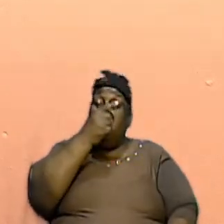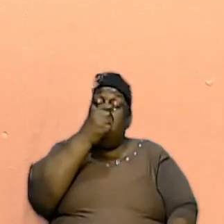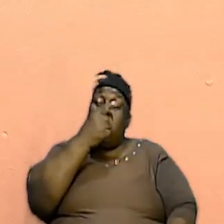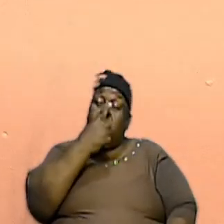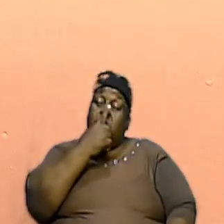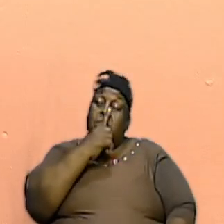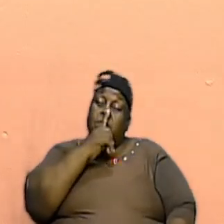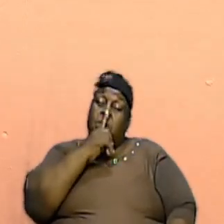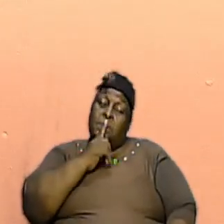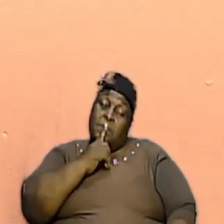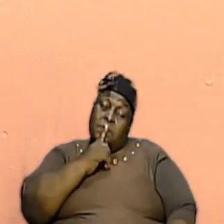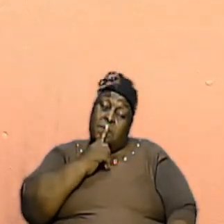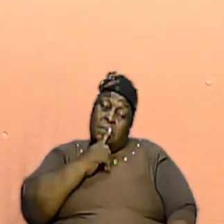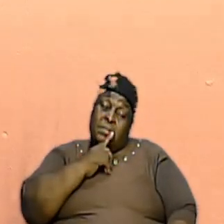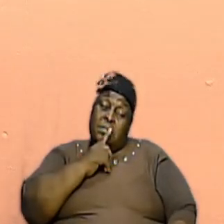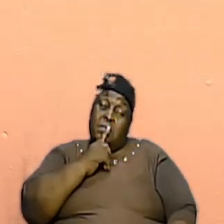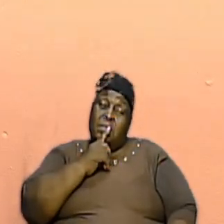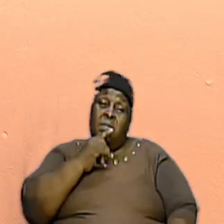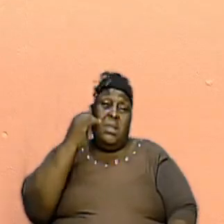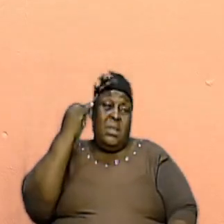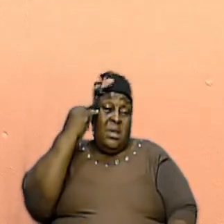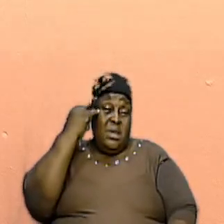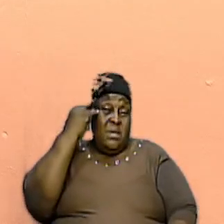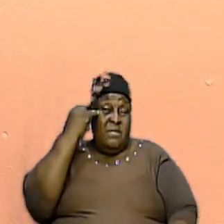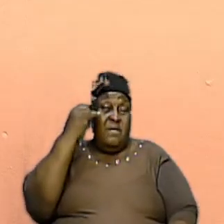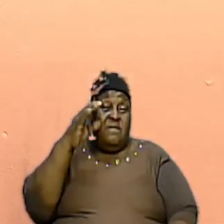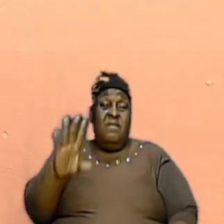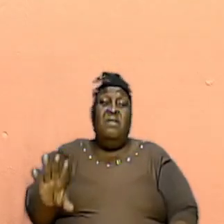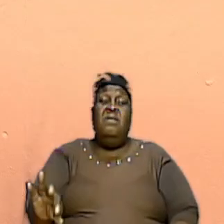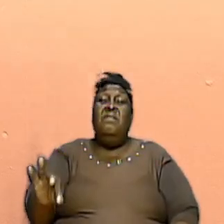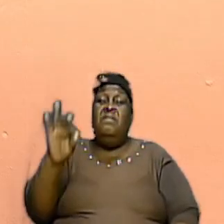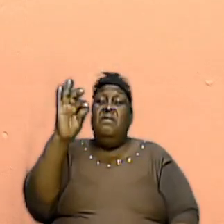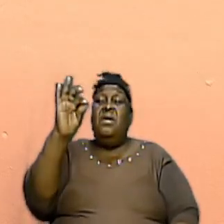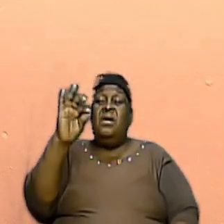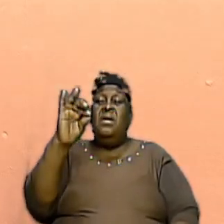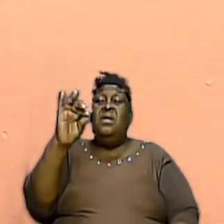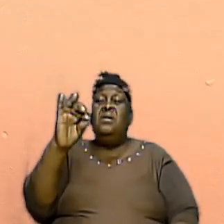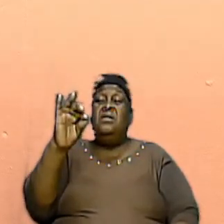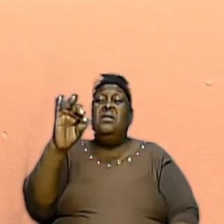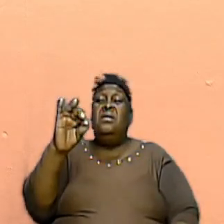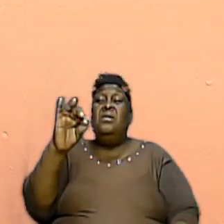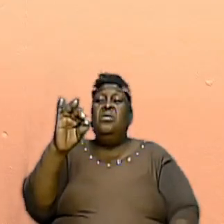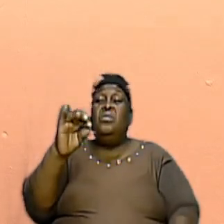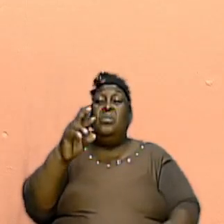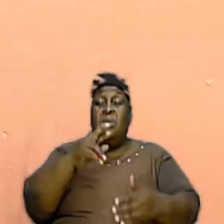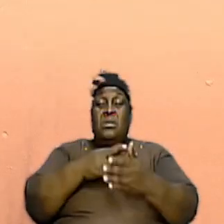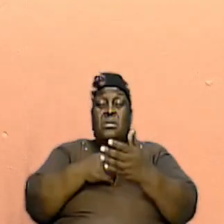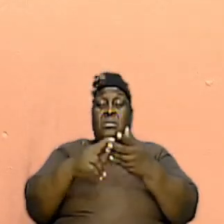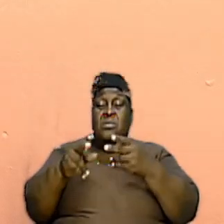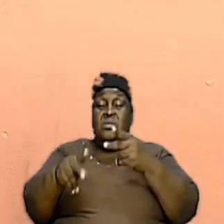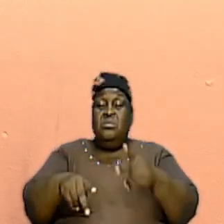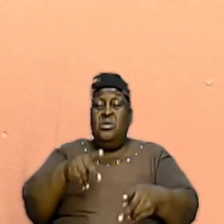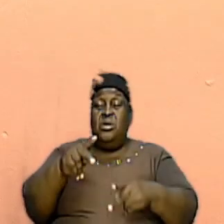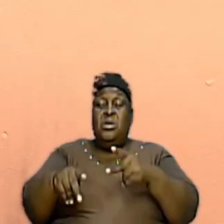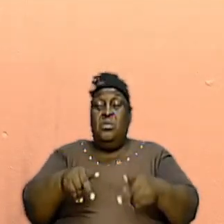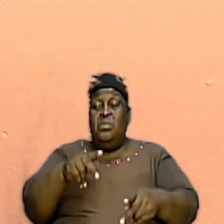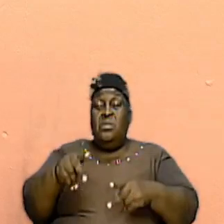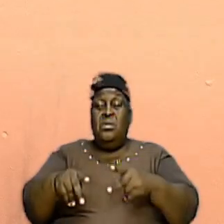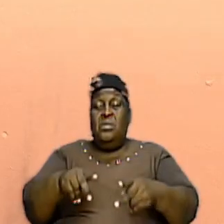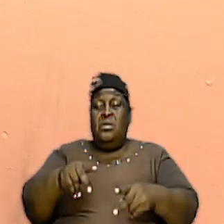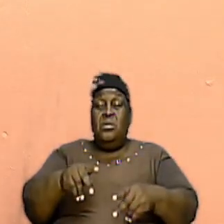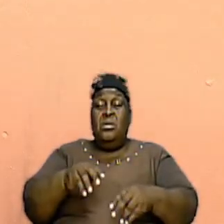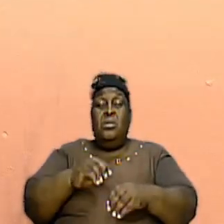Abraham came to talk to him and said God if I find X amount of righteous people and present to you